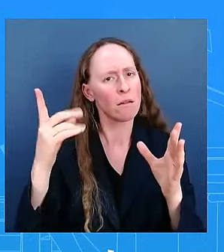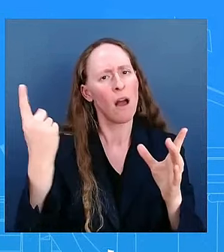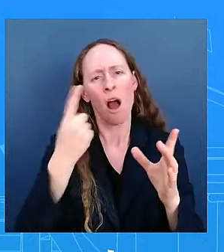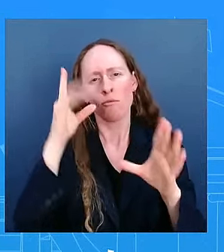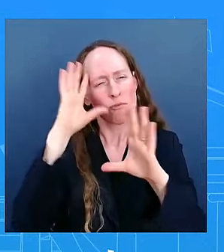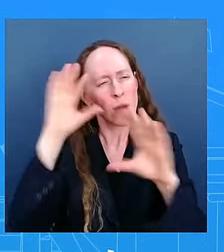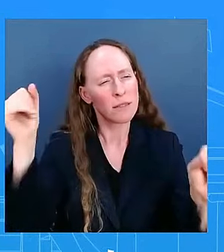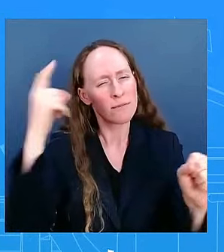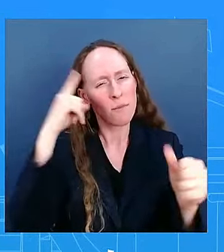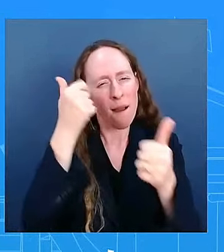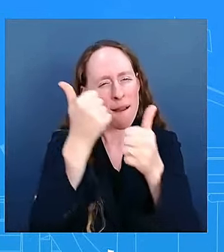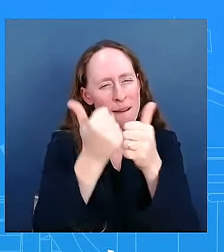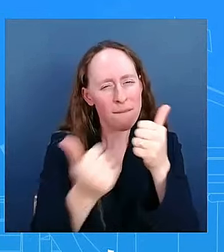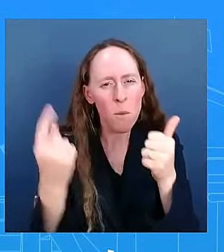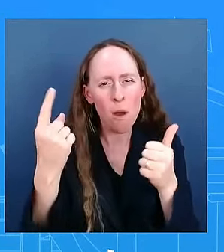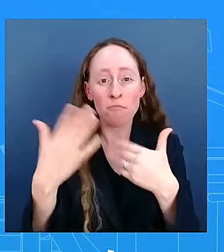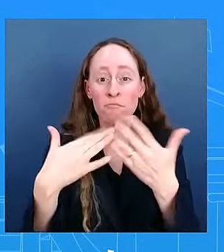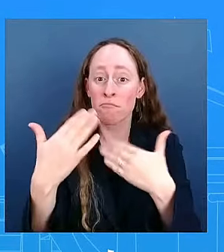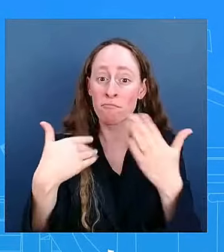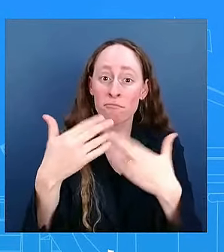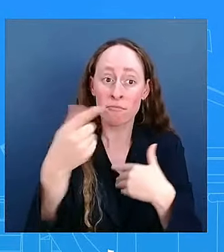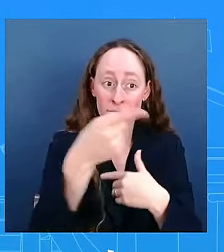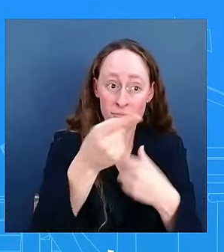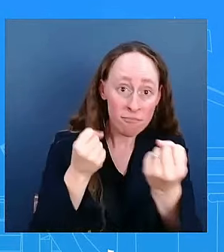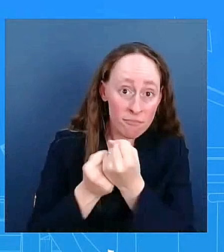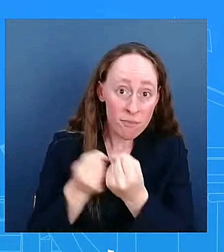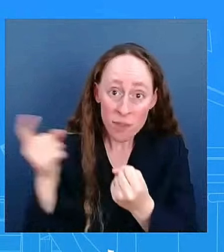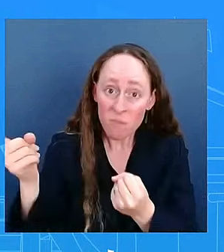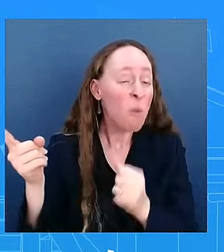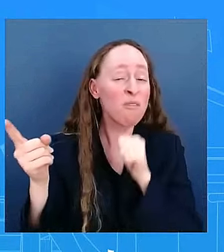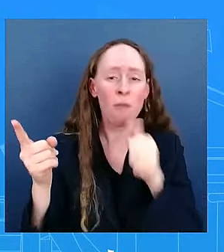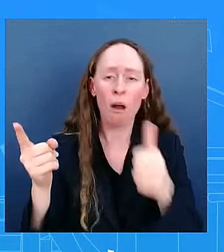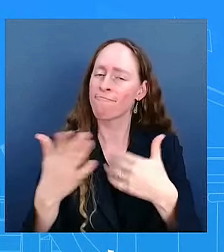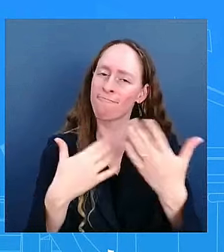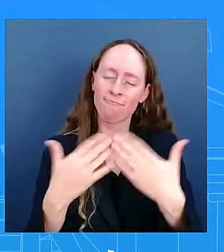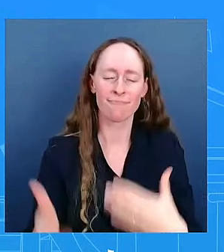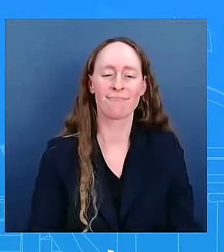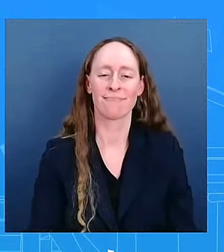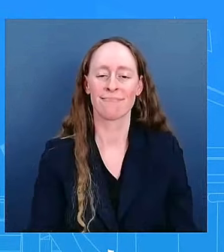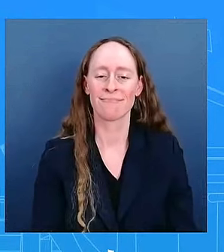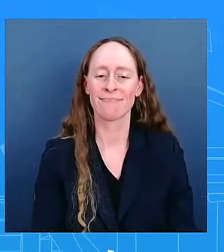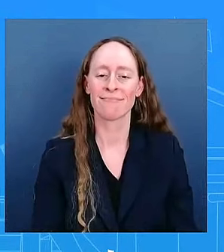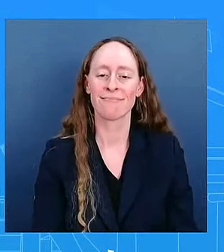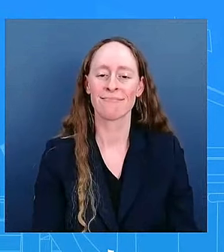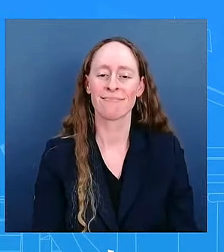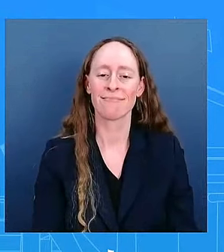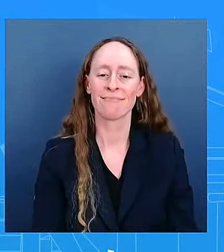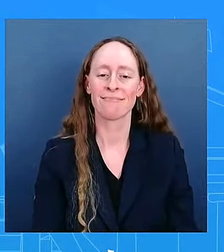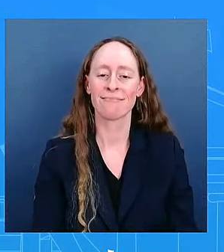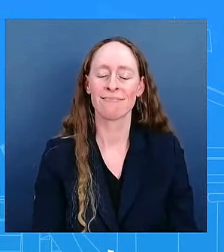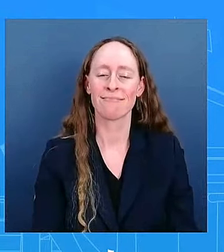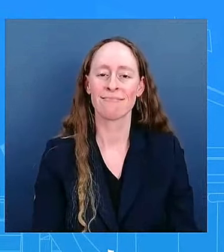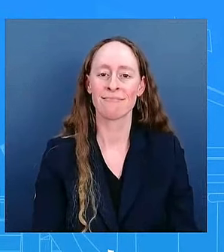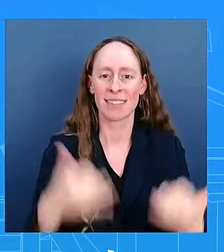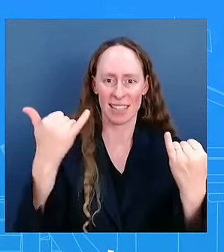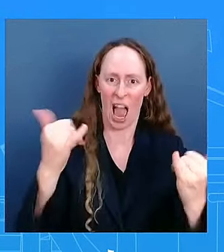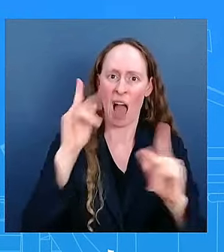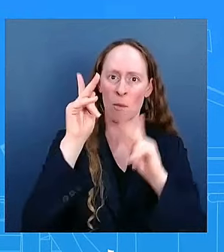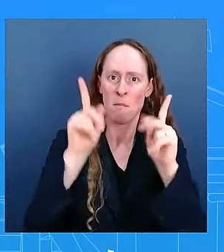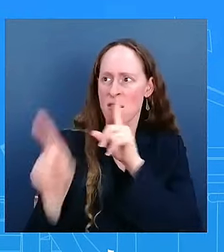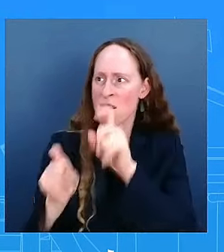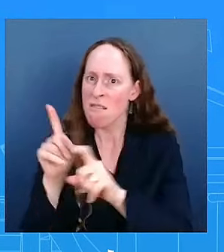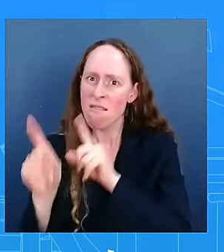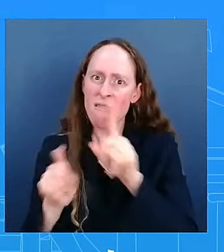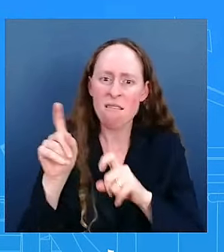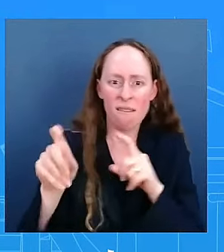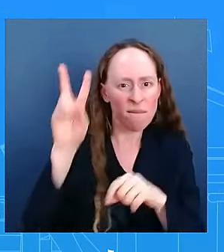It then just a second, the Vice President is facing questions about his comments today. So does the President regret at all the distraction this is